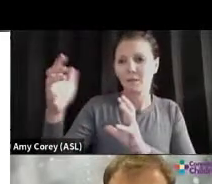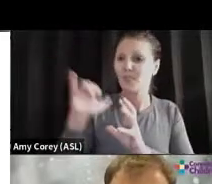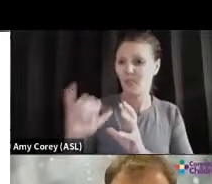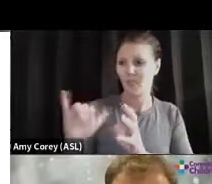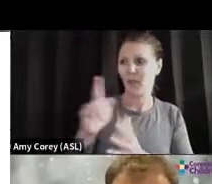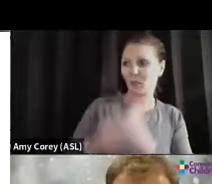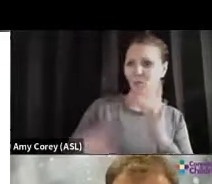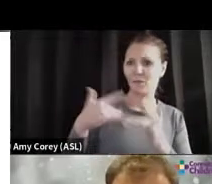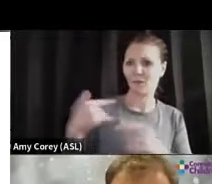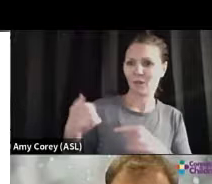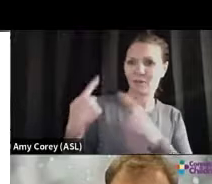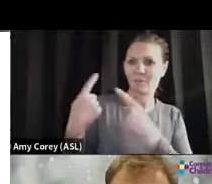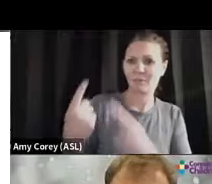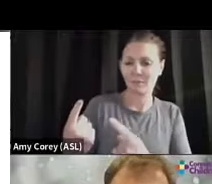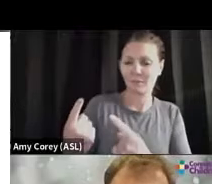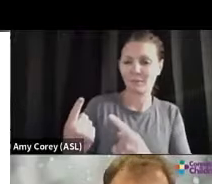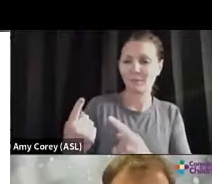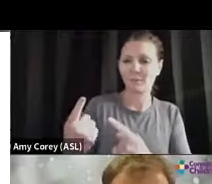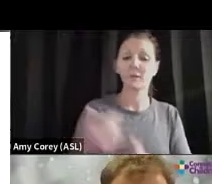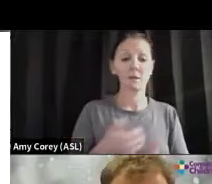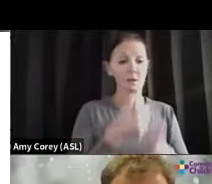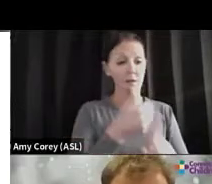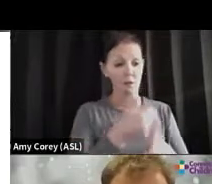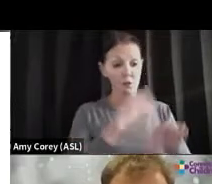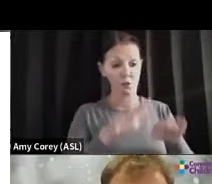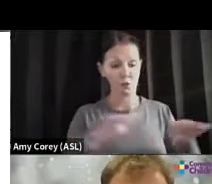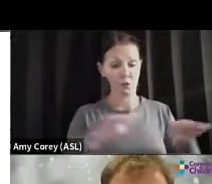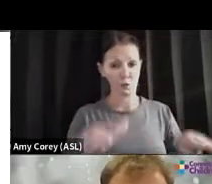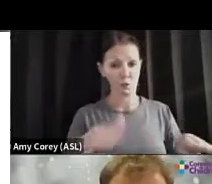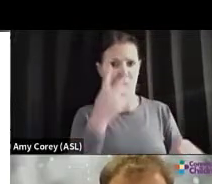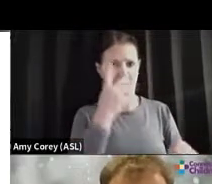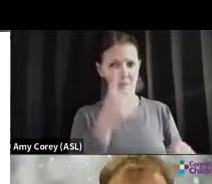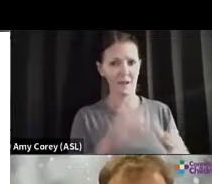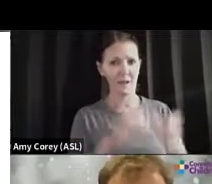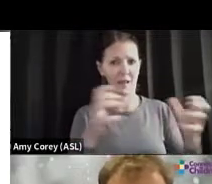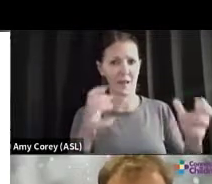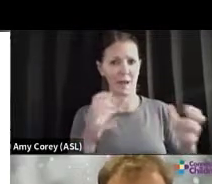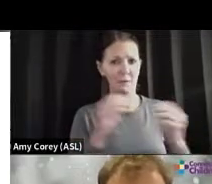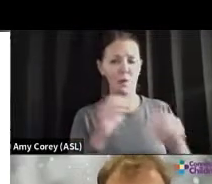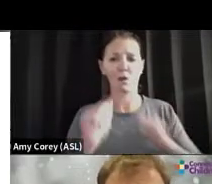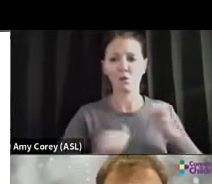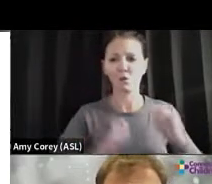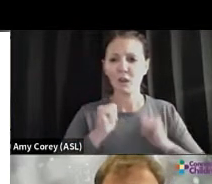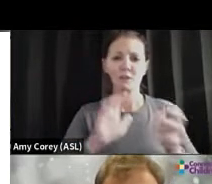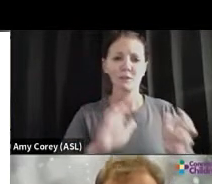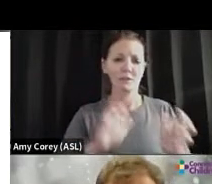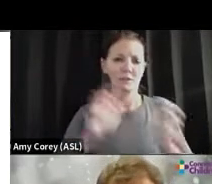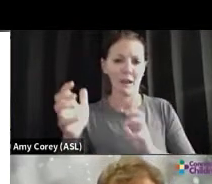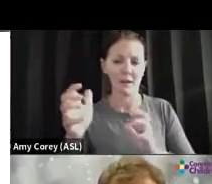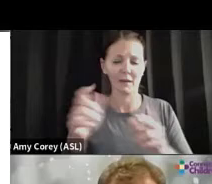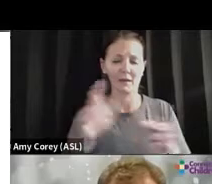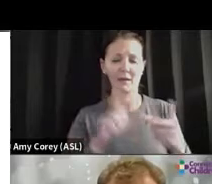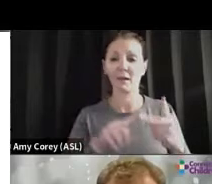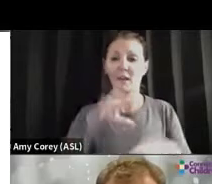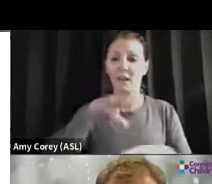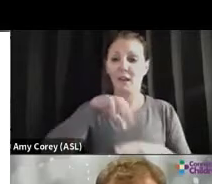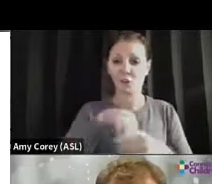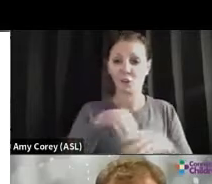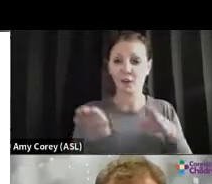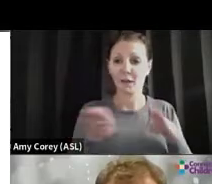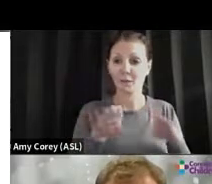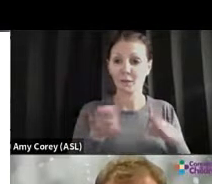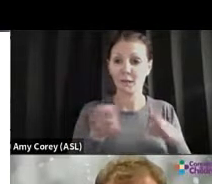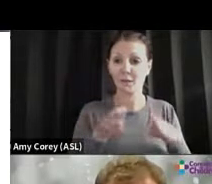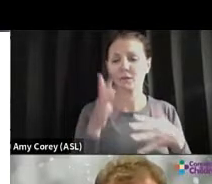But with kids themselves, we're seeing a lot more externalizing behaviors, things like aggression and fighting. We're seeing a lot more internalizing behaviors,